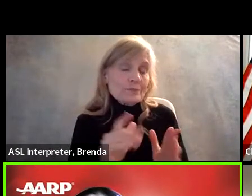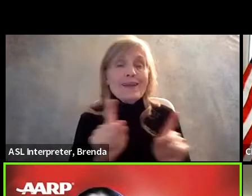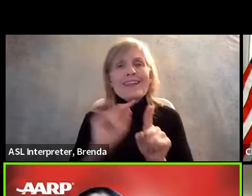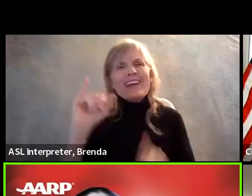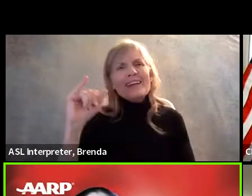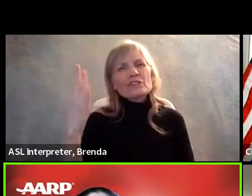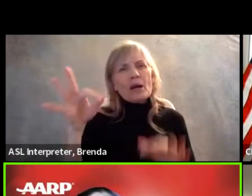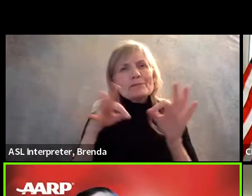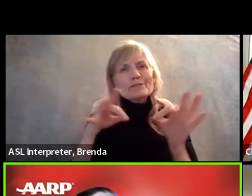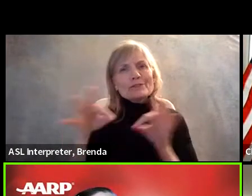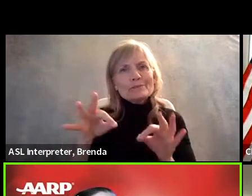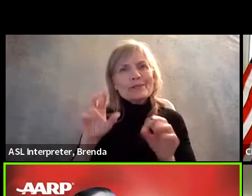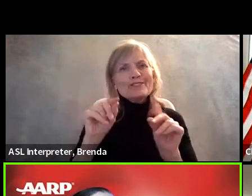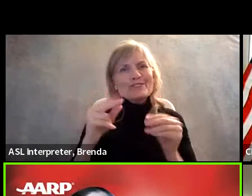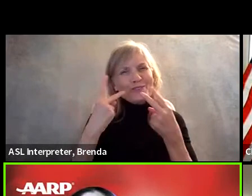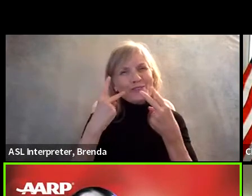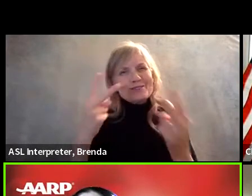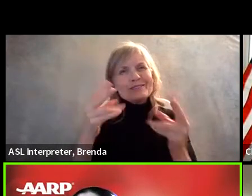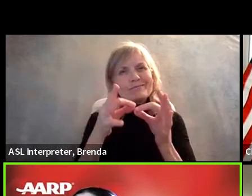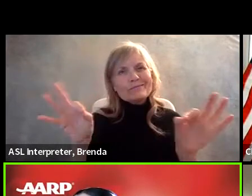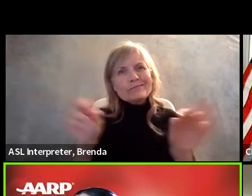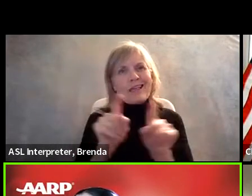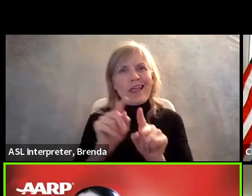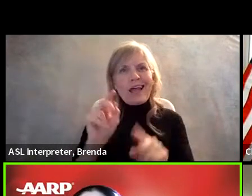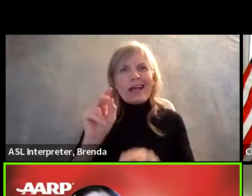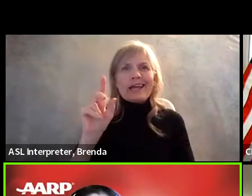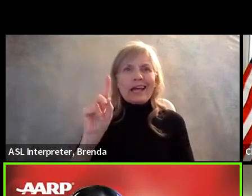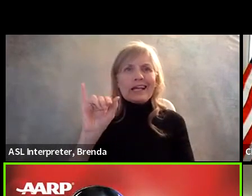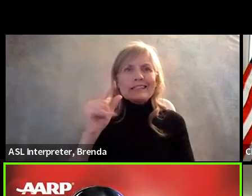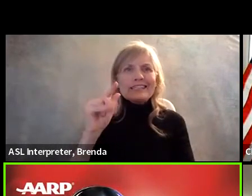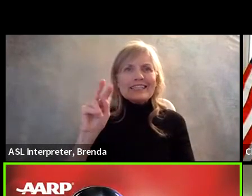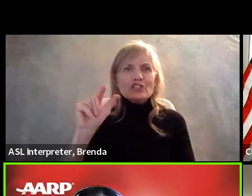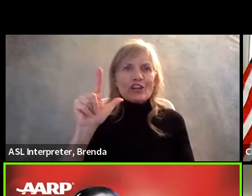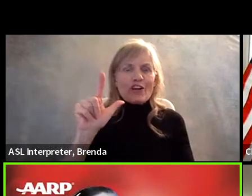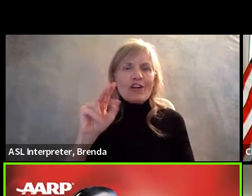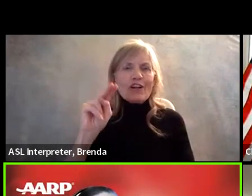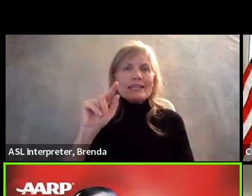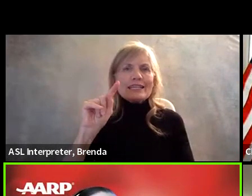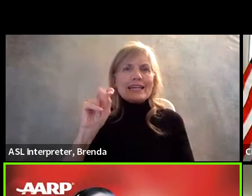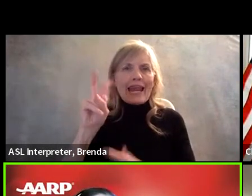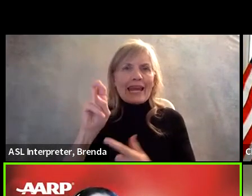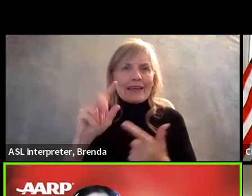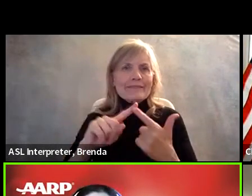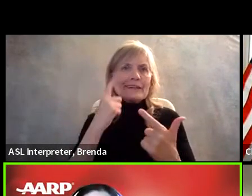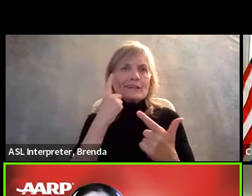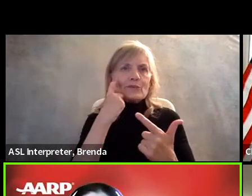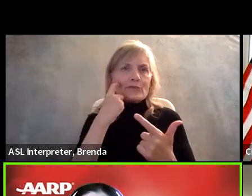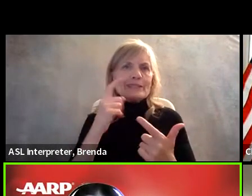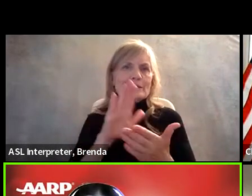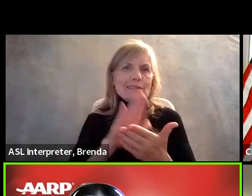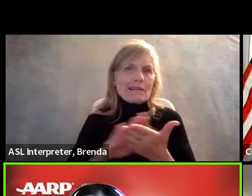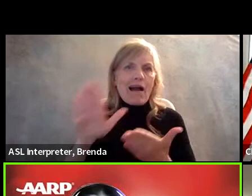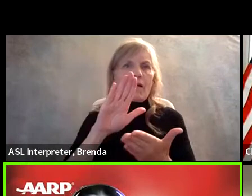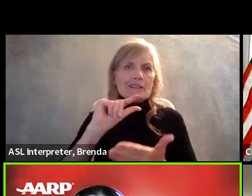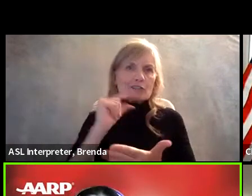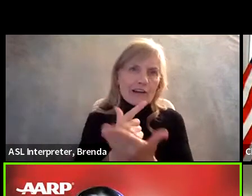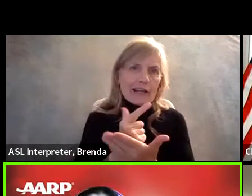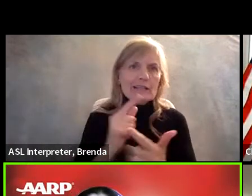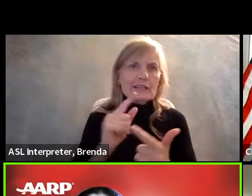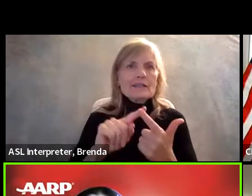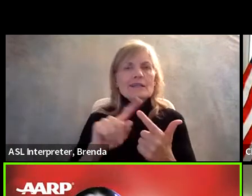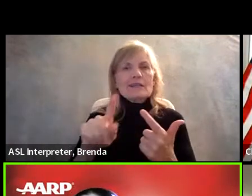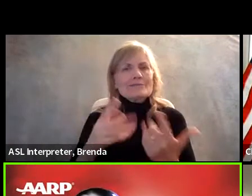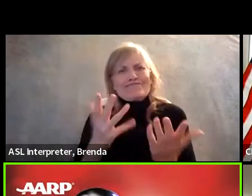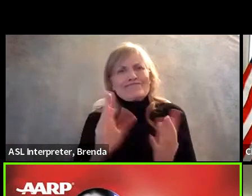Do they, are they peppered with phrases like digital native, recent college grad? Um, those are sort of more obvious, um, you know,